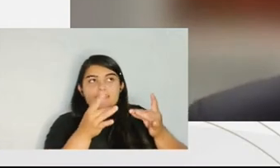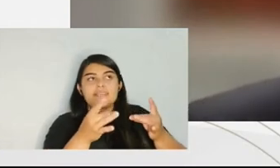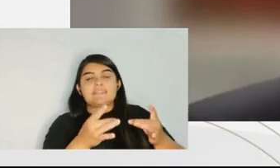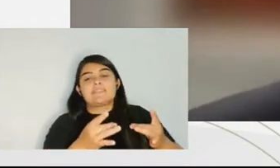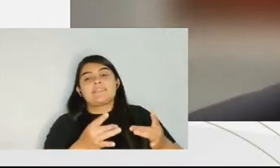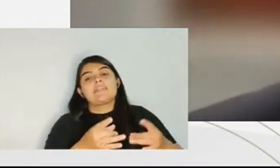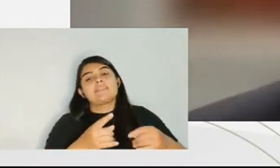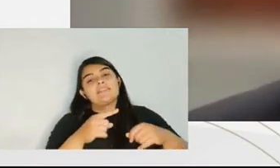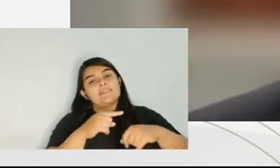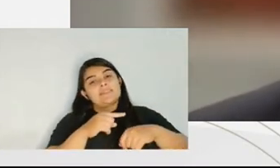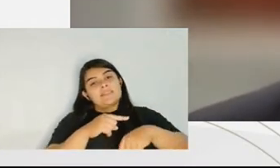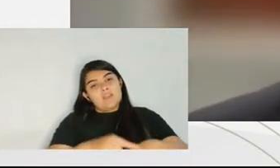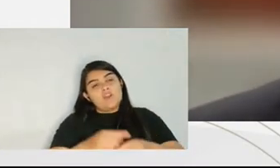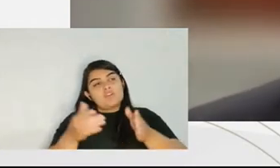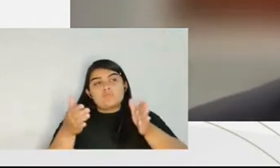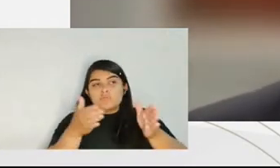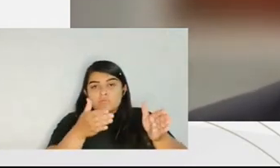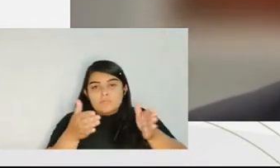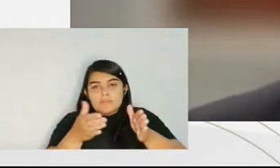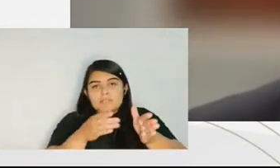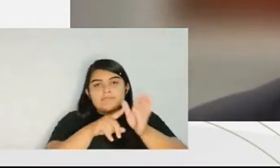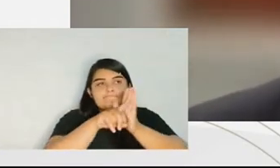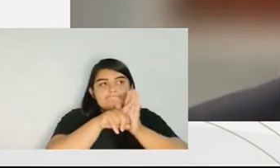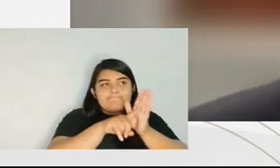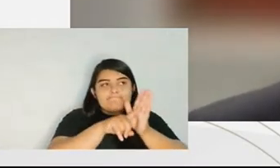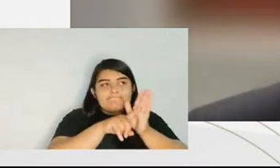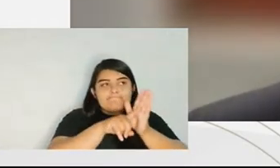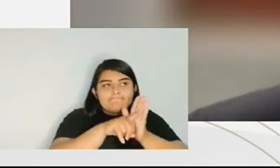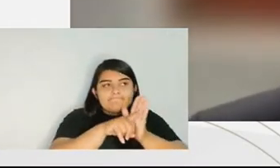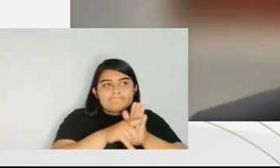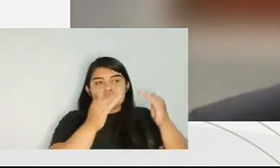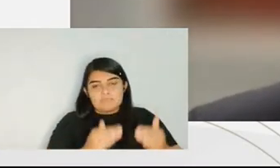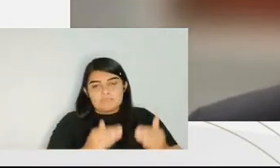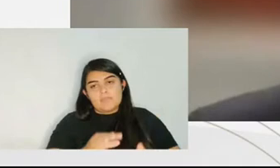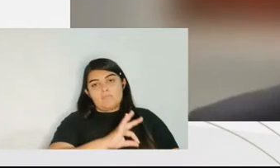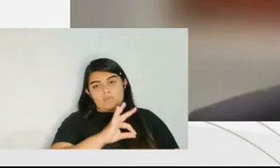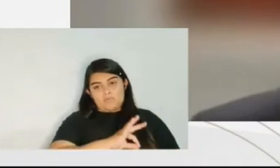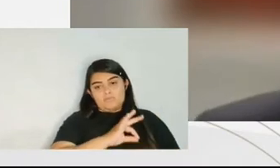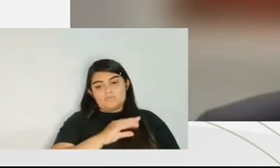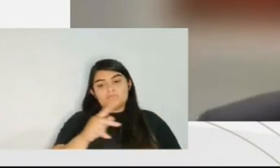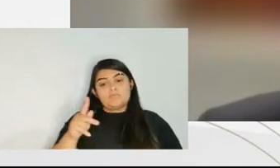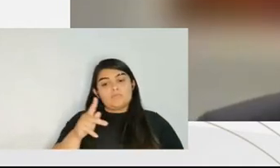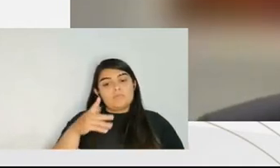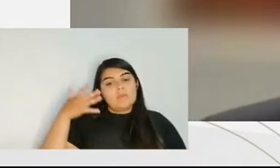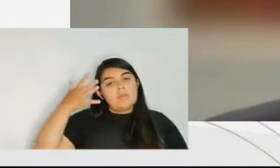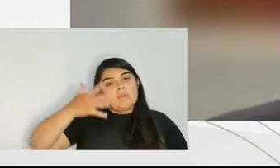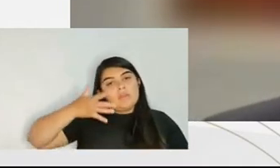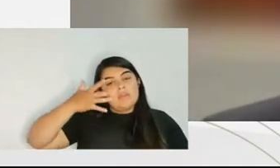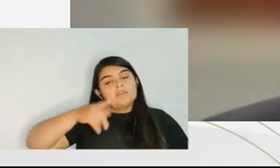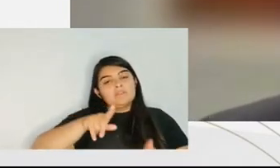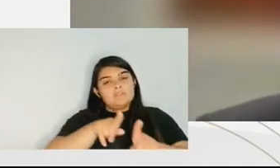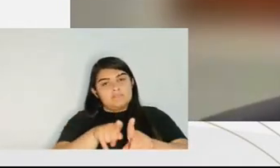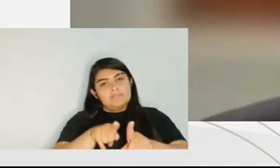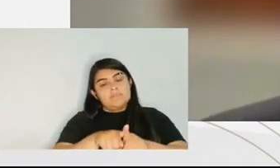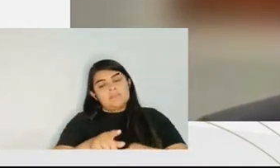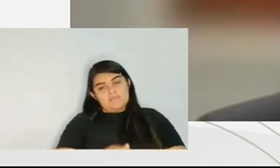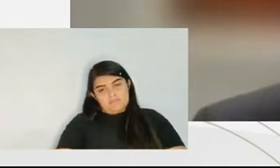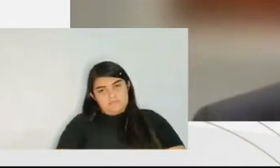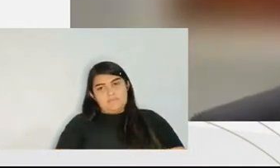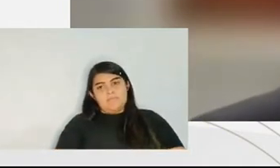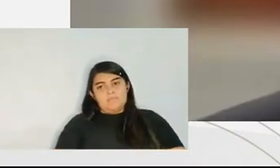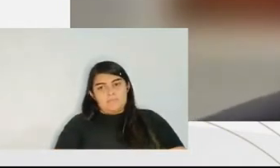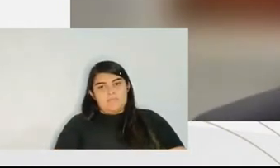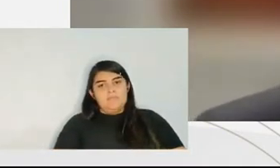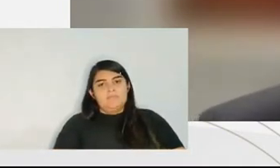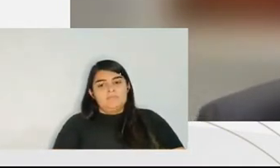the full proof that had been collected throughout the policial investigation. You actually suggested